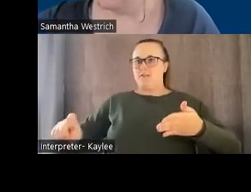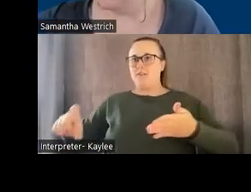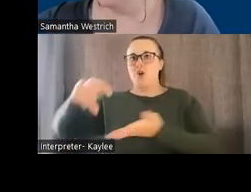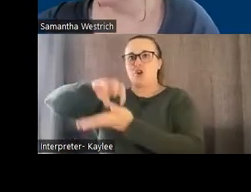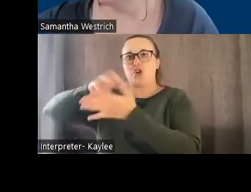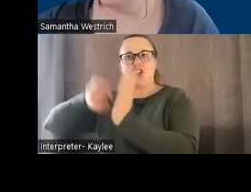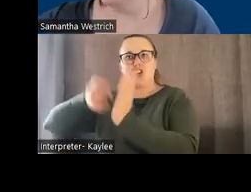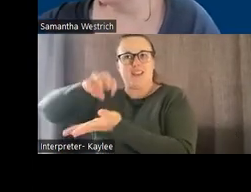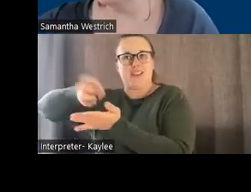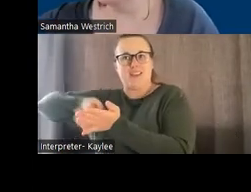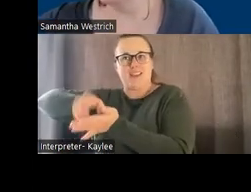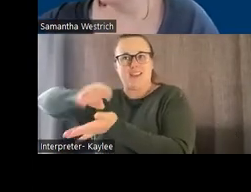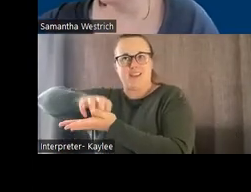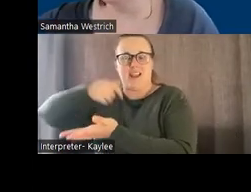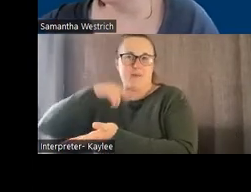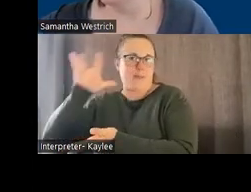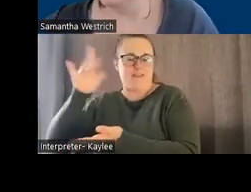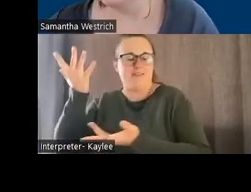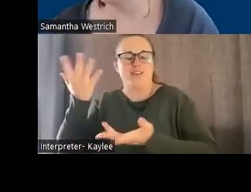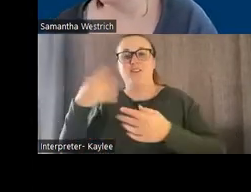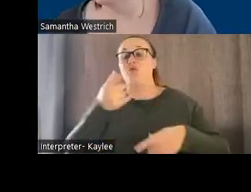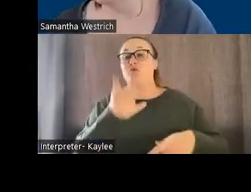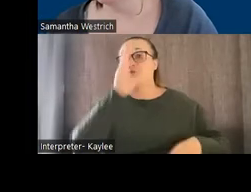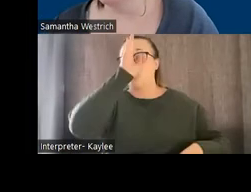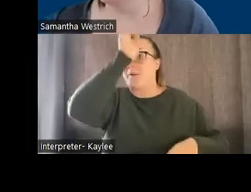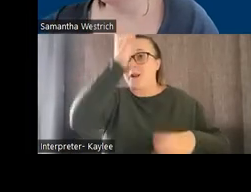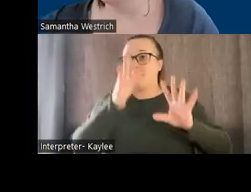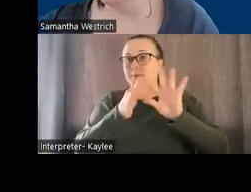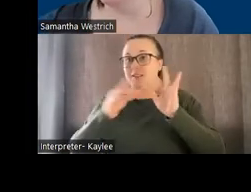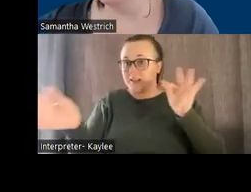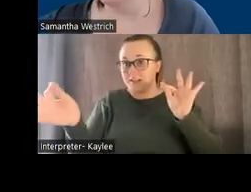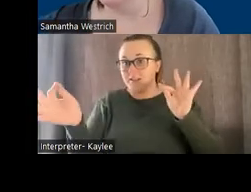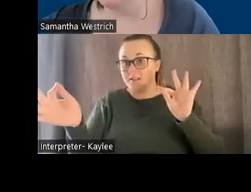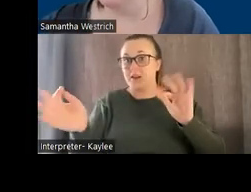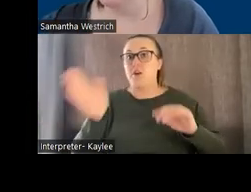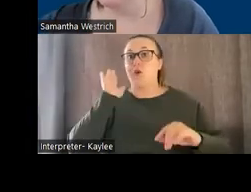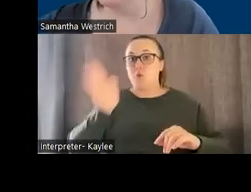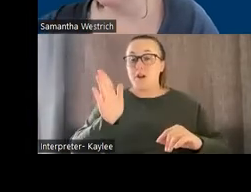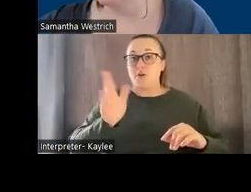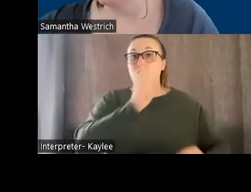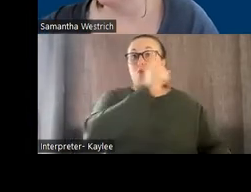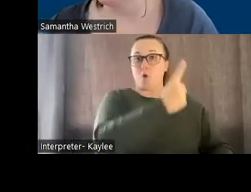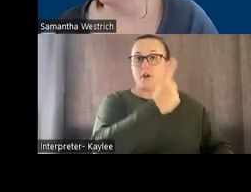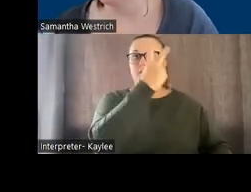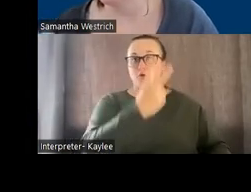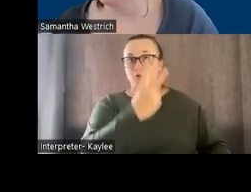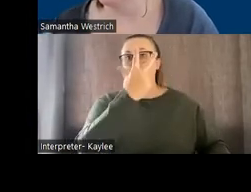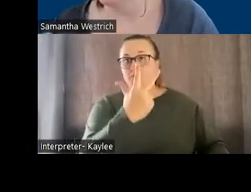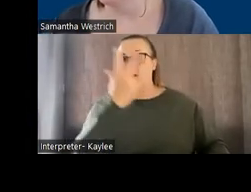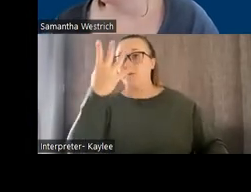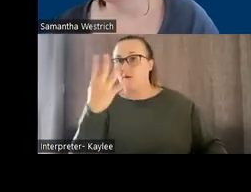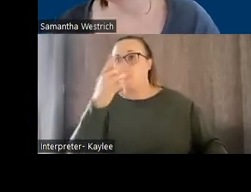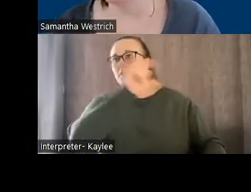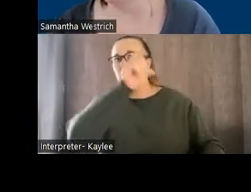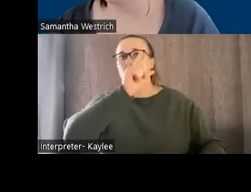So once you have your sentence formed, it'll speak each word as you're selecting it. But you can also come up here and touch, I want to eat cookie,